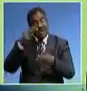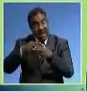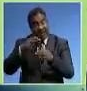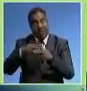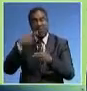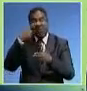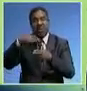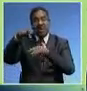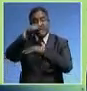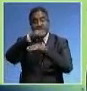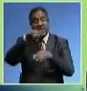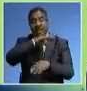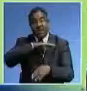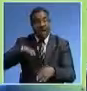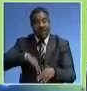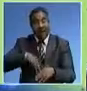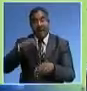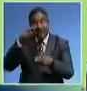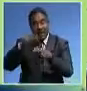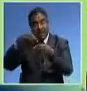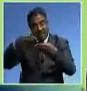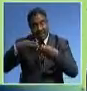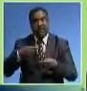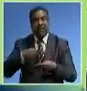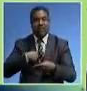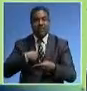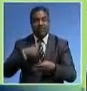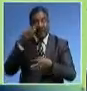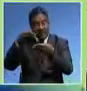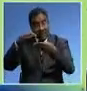from the PF to other parties, then I would comment.